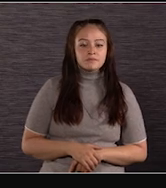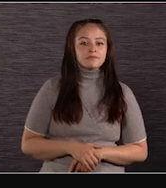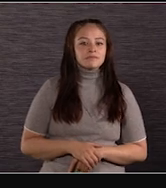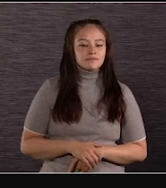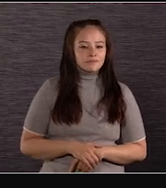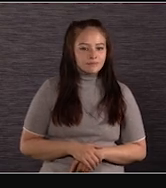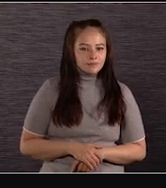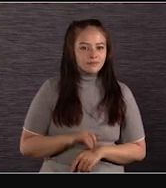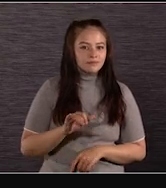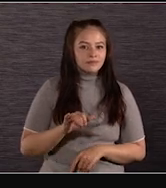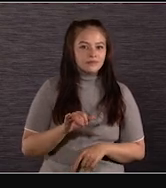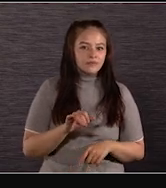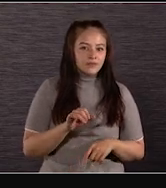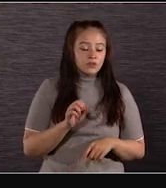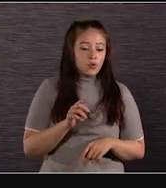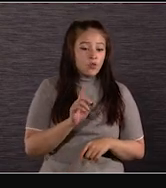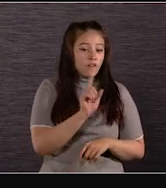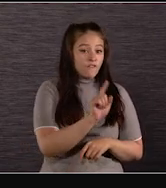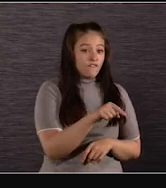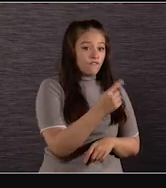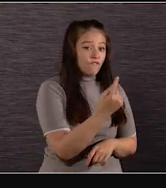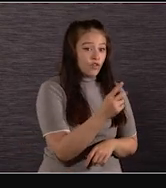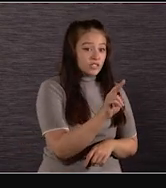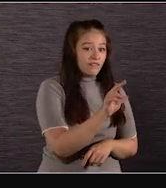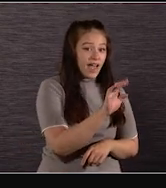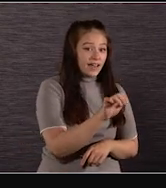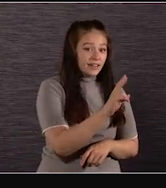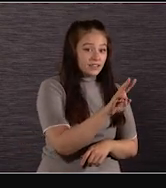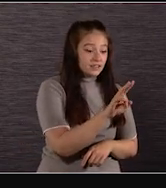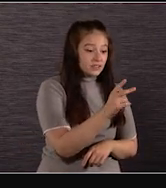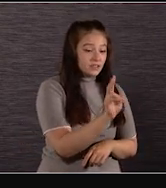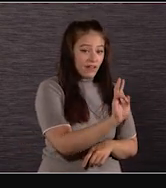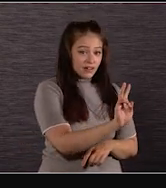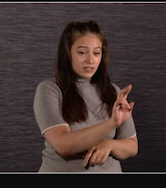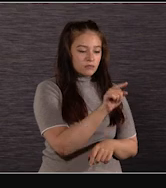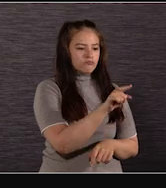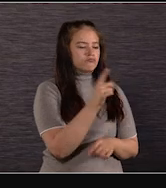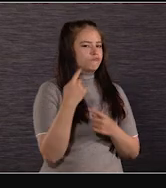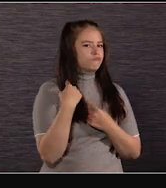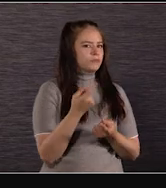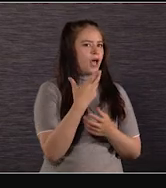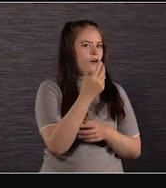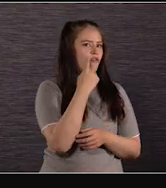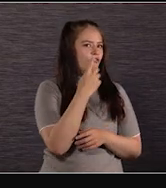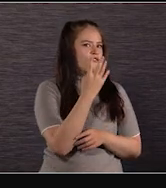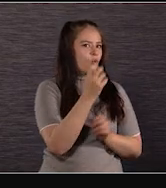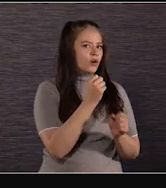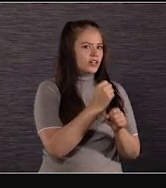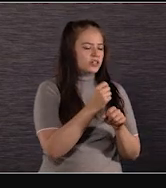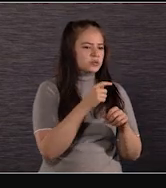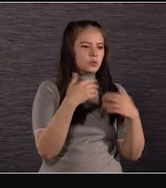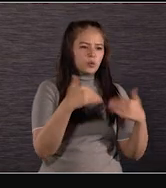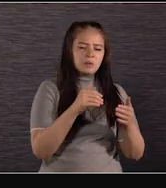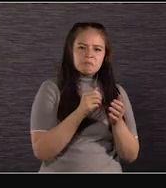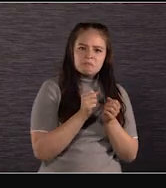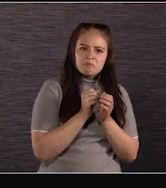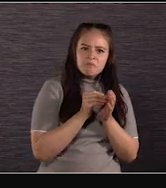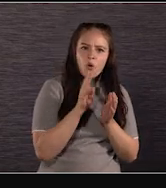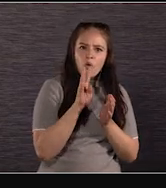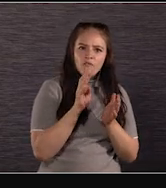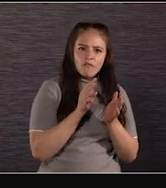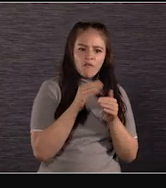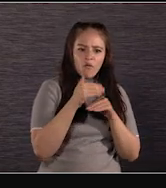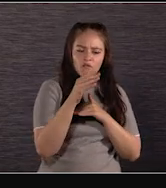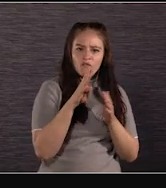So the original Venice has been out for about four years. It's been used on over 400 productions, including Top Gun